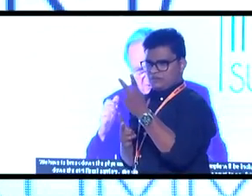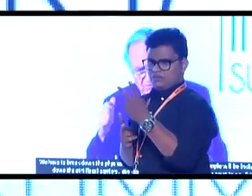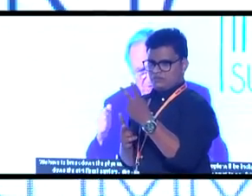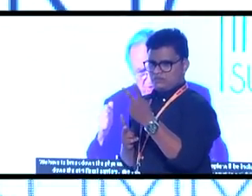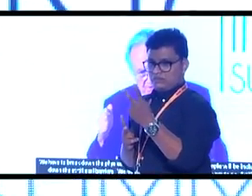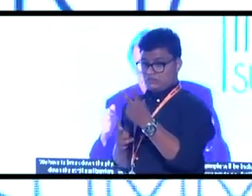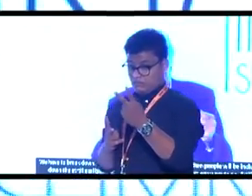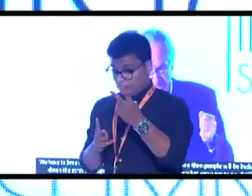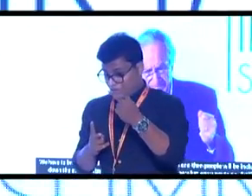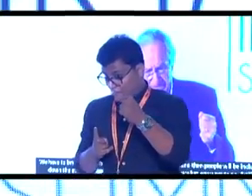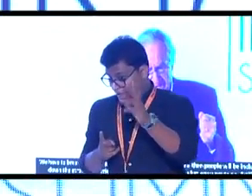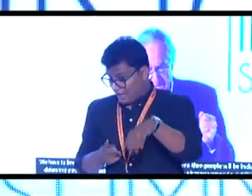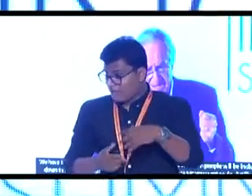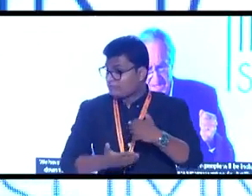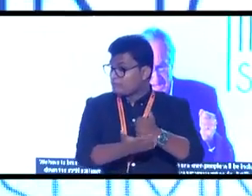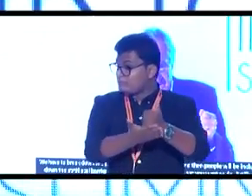artificial barriers.